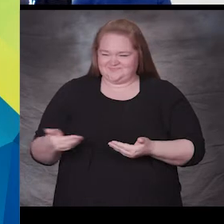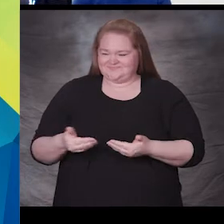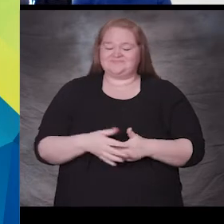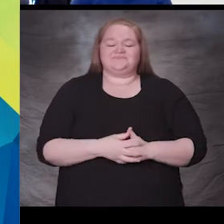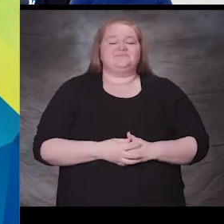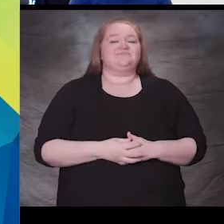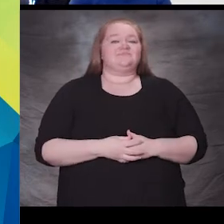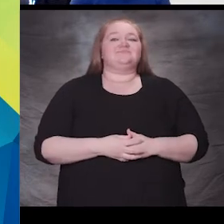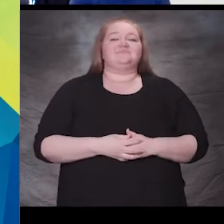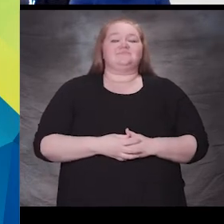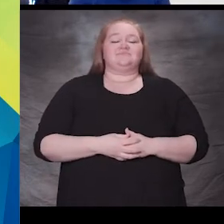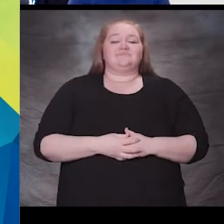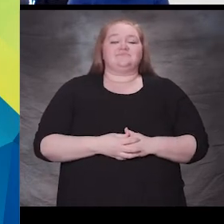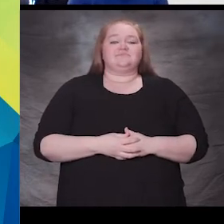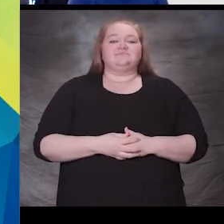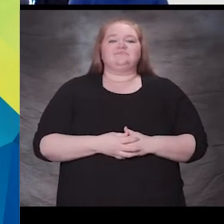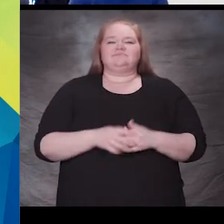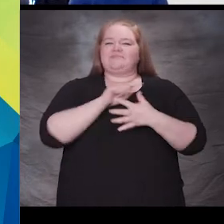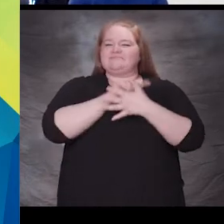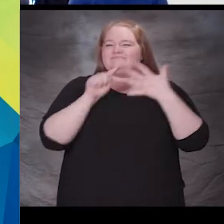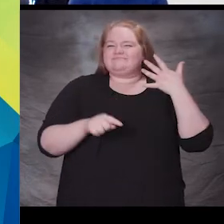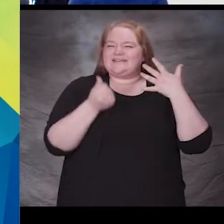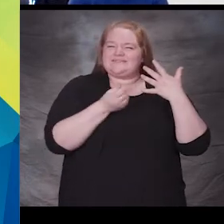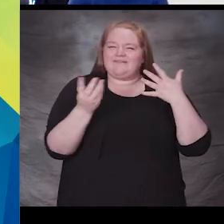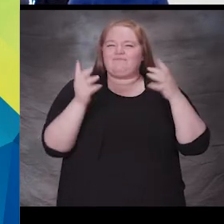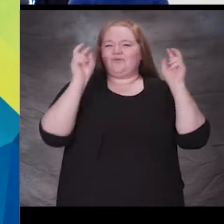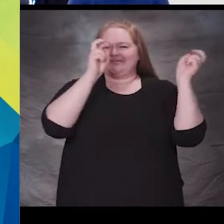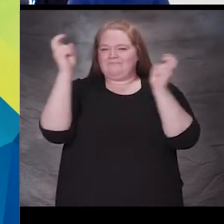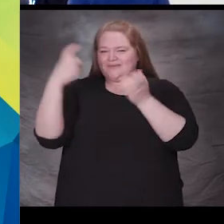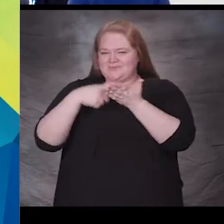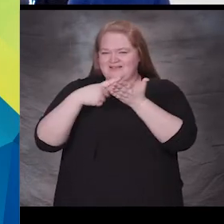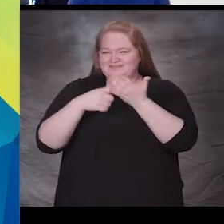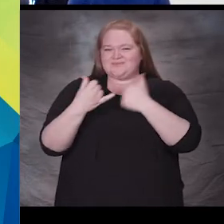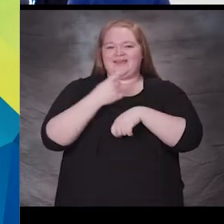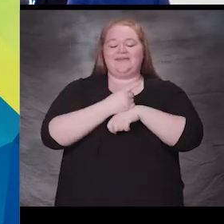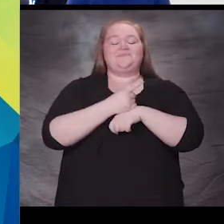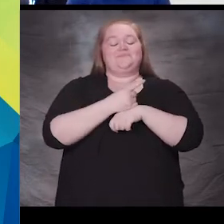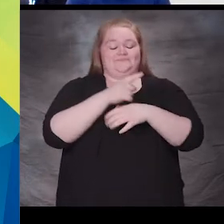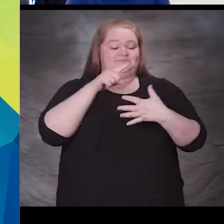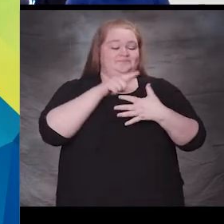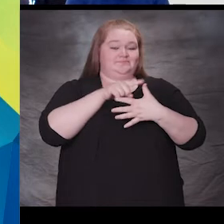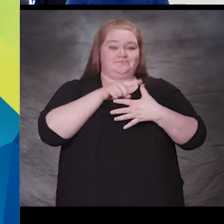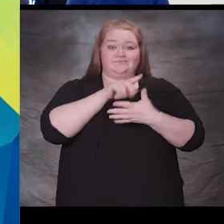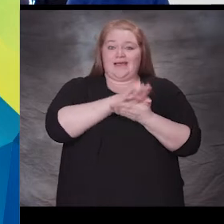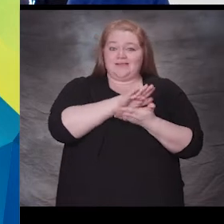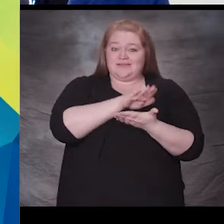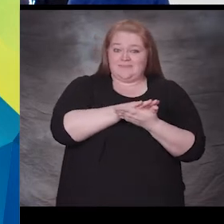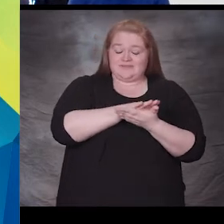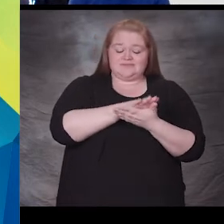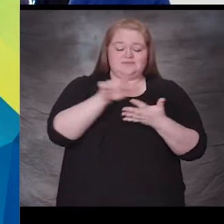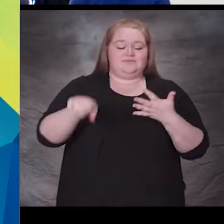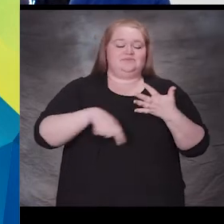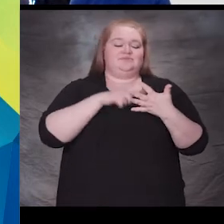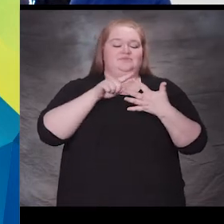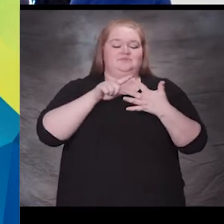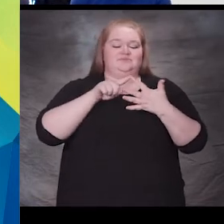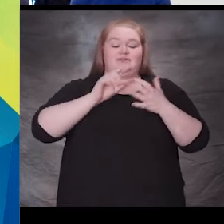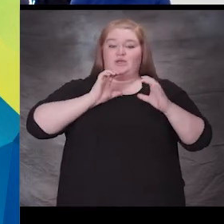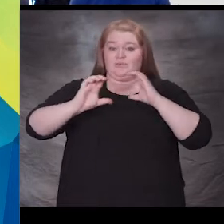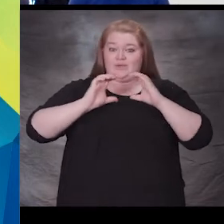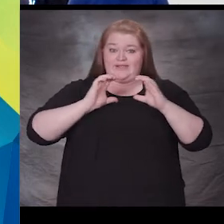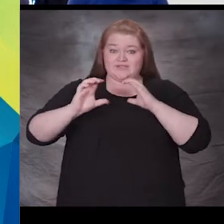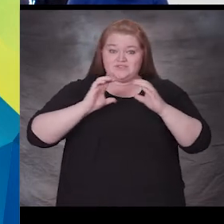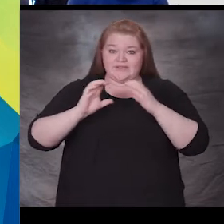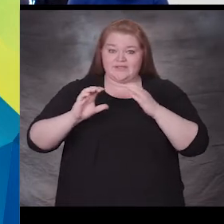And we've got several things that we want to talk about today. One is academics. Two, communication